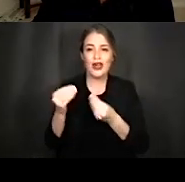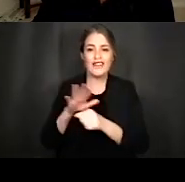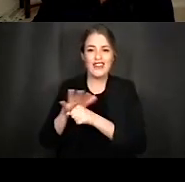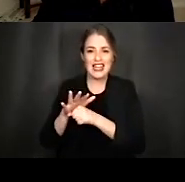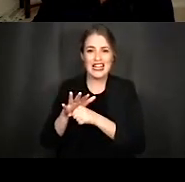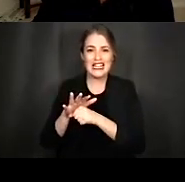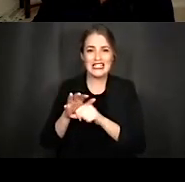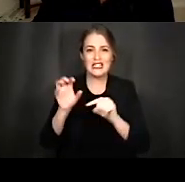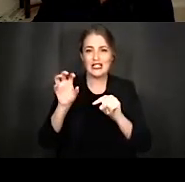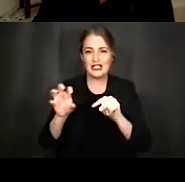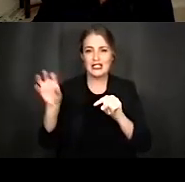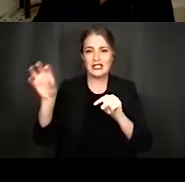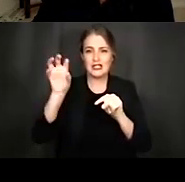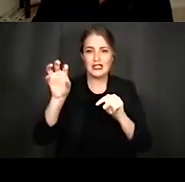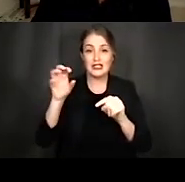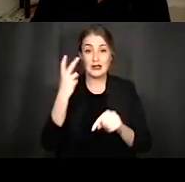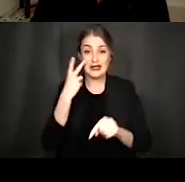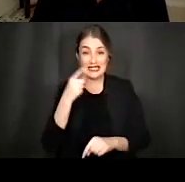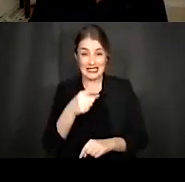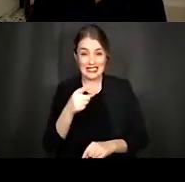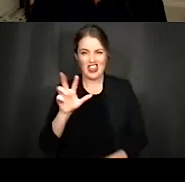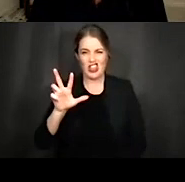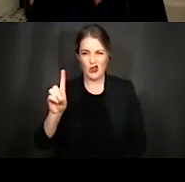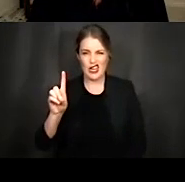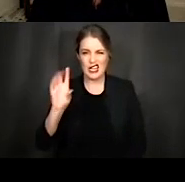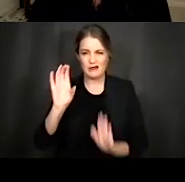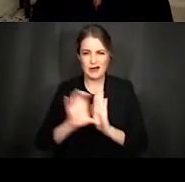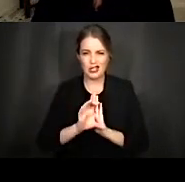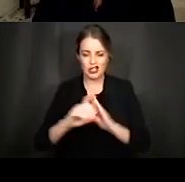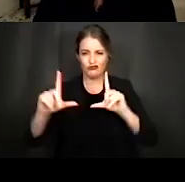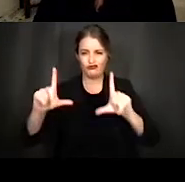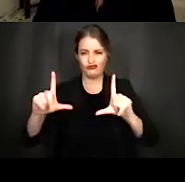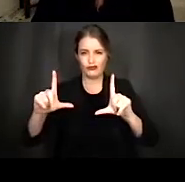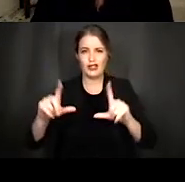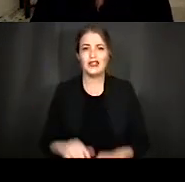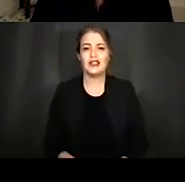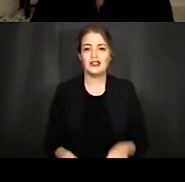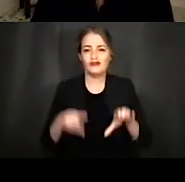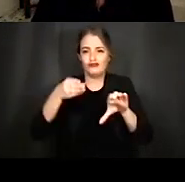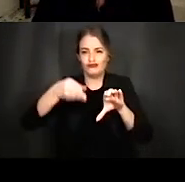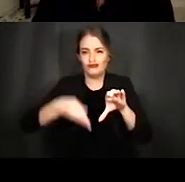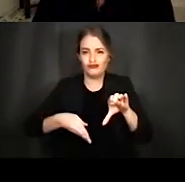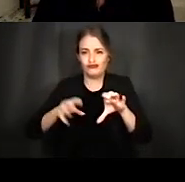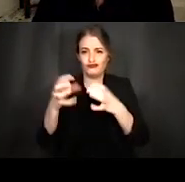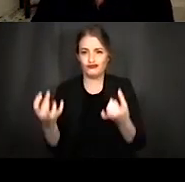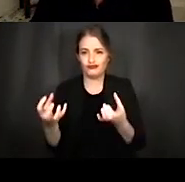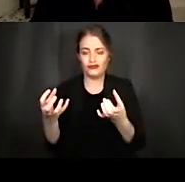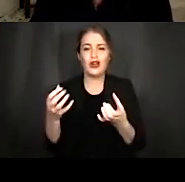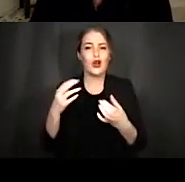can see illustrated in this 3D virtual cross-section of a cadaveric human cochlea.